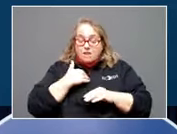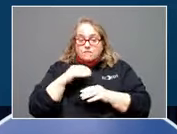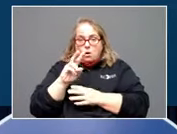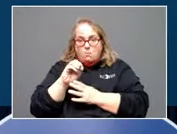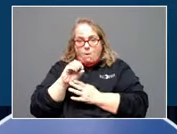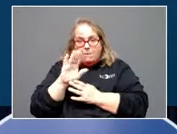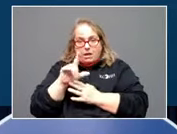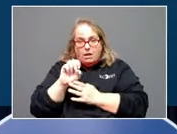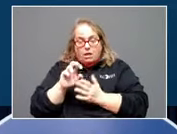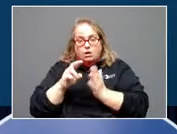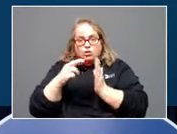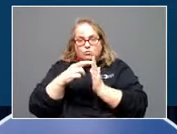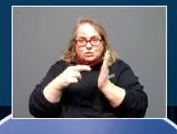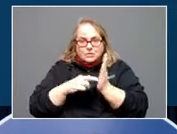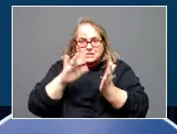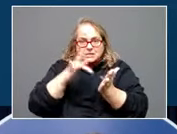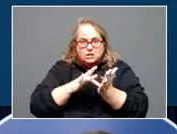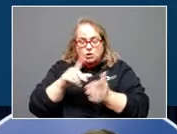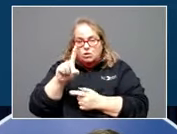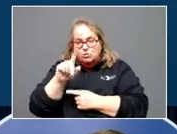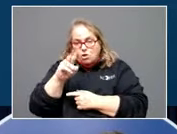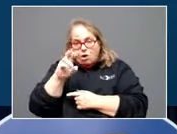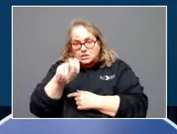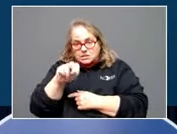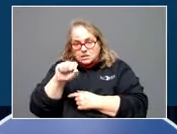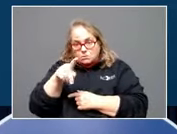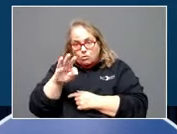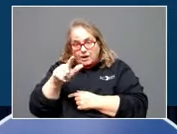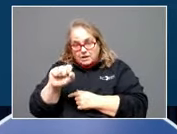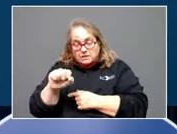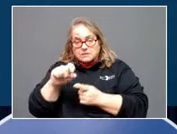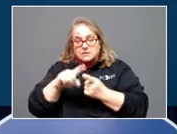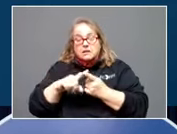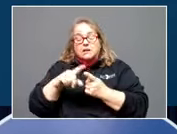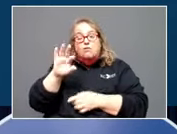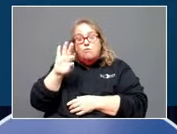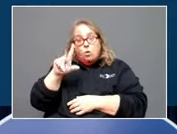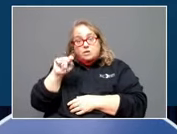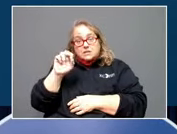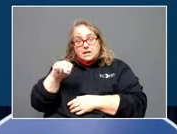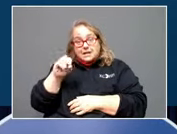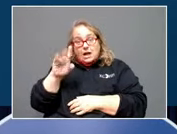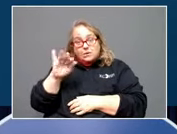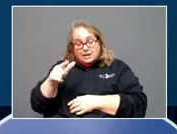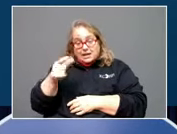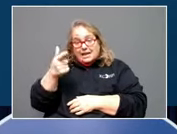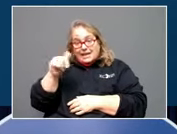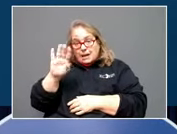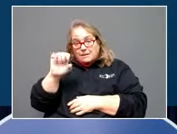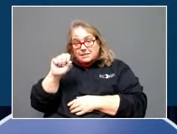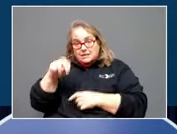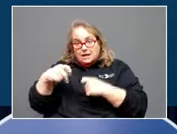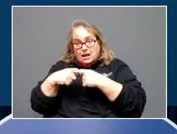In Hopkins County, that's at the Dawson Springs Library. In Fulton County, it's at Gibson Electric Membership Corporation. In Hart